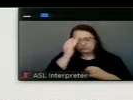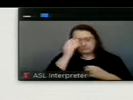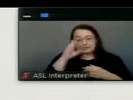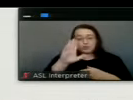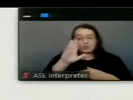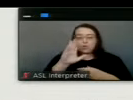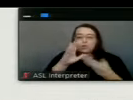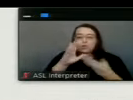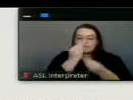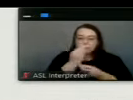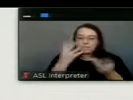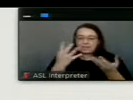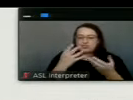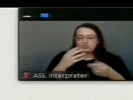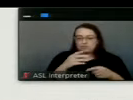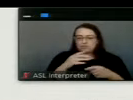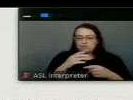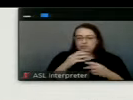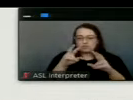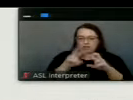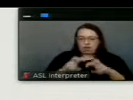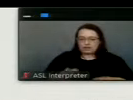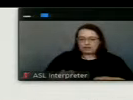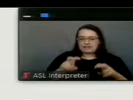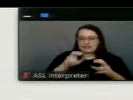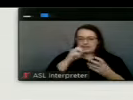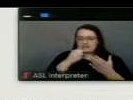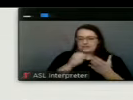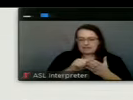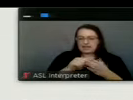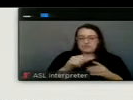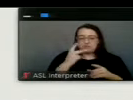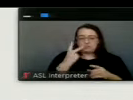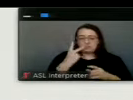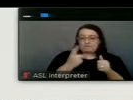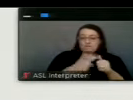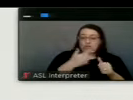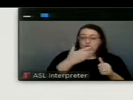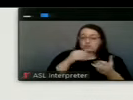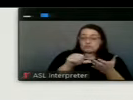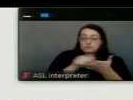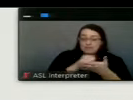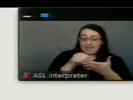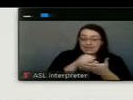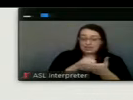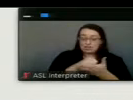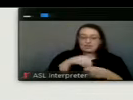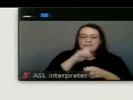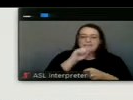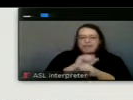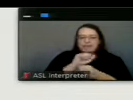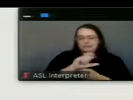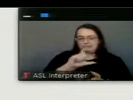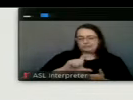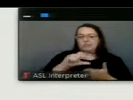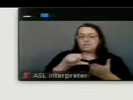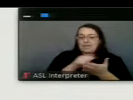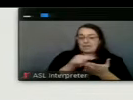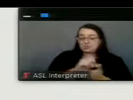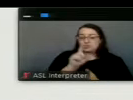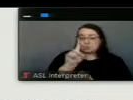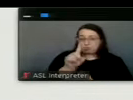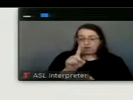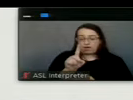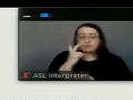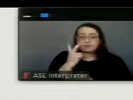audited financial statements, there is, on the first page in the actual document, page one, there